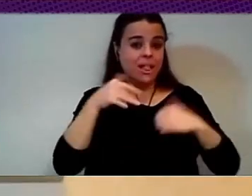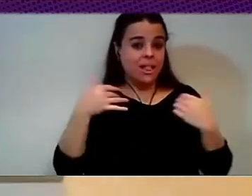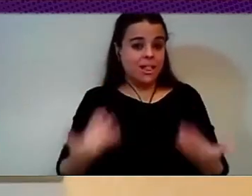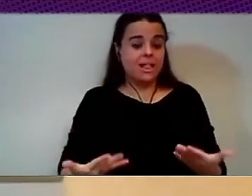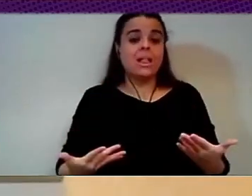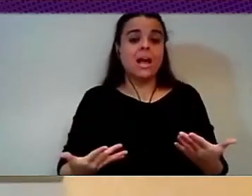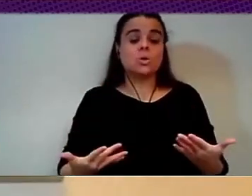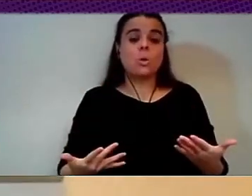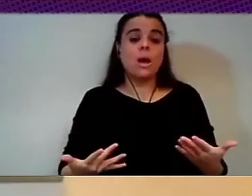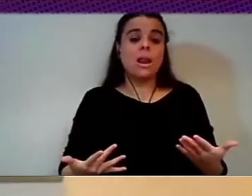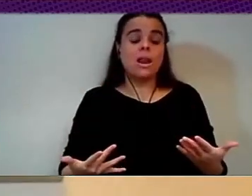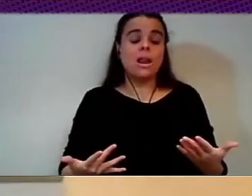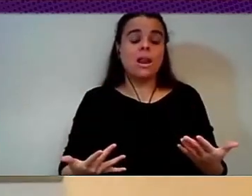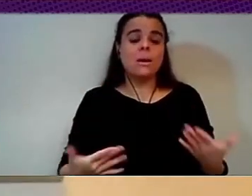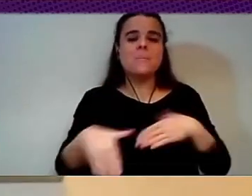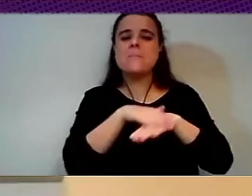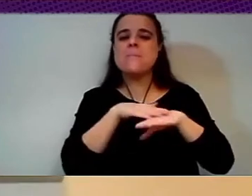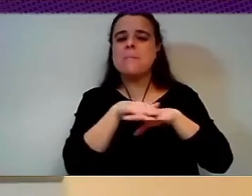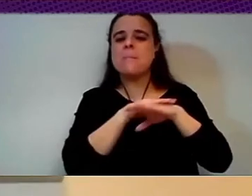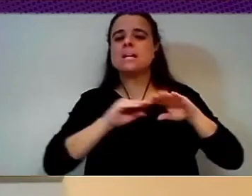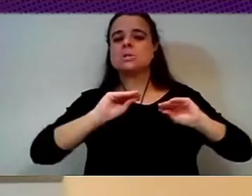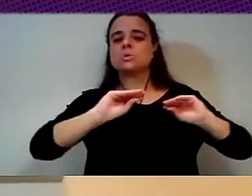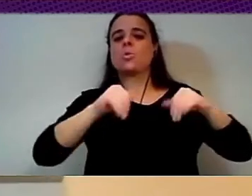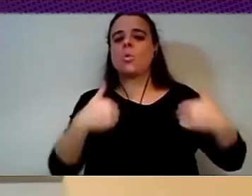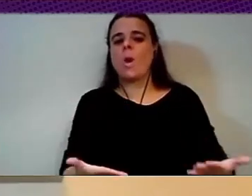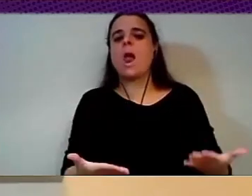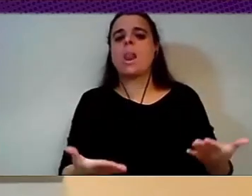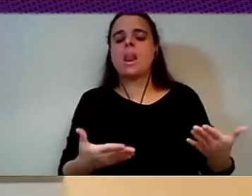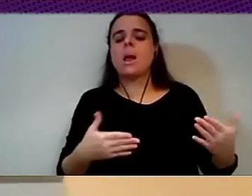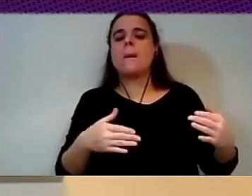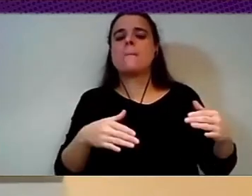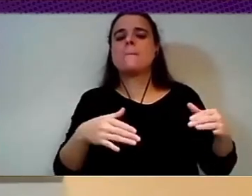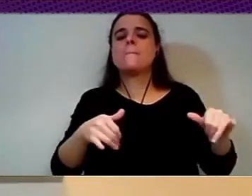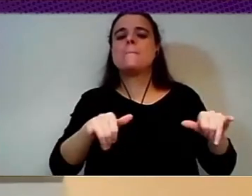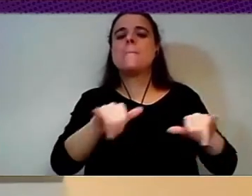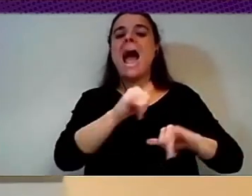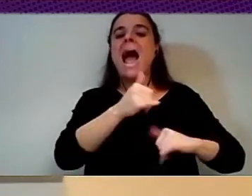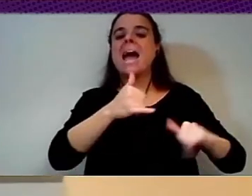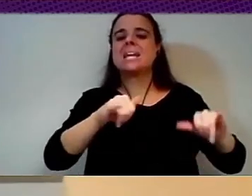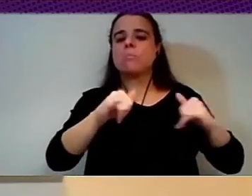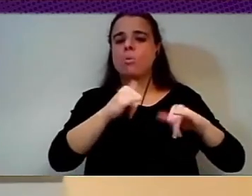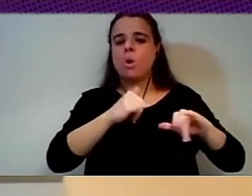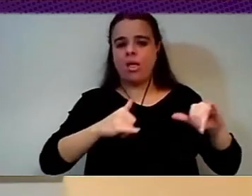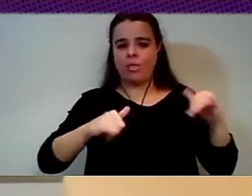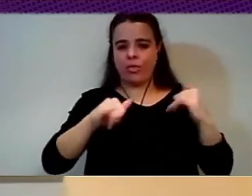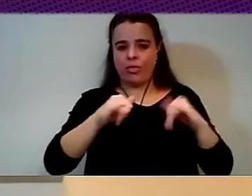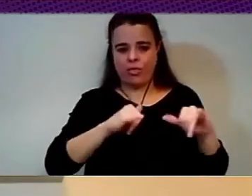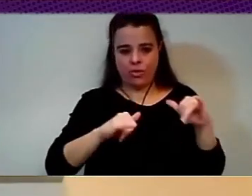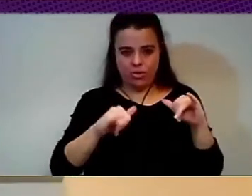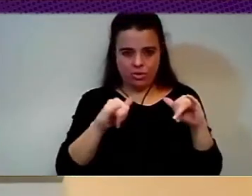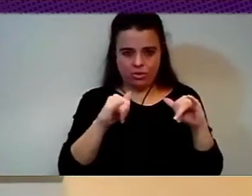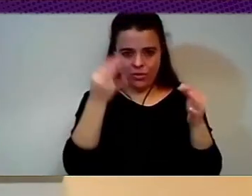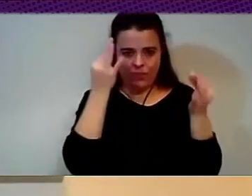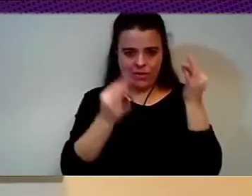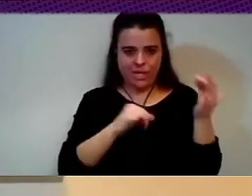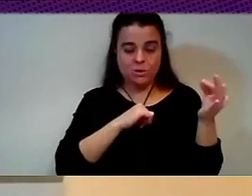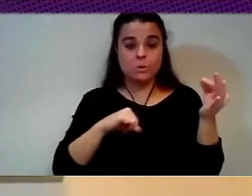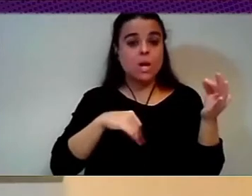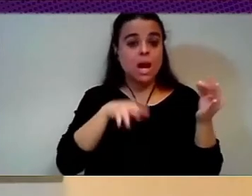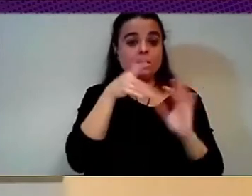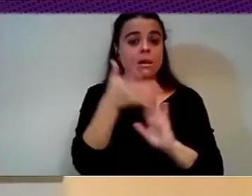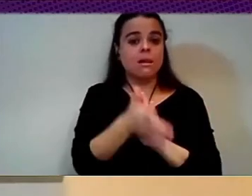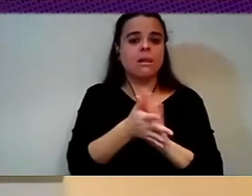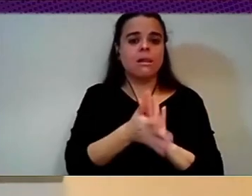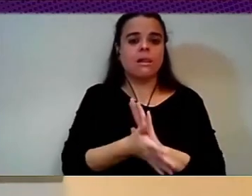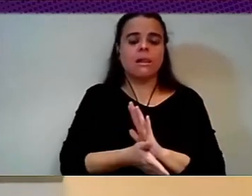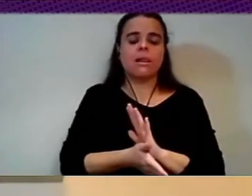personal information and data. But let me start to explain a little bit why we wanted to pursue an agenda that was